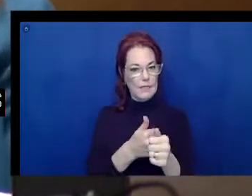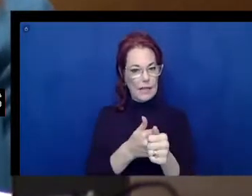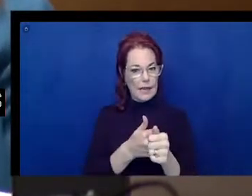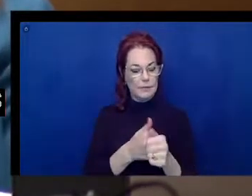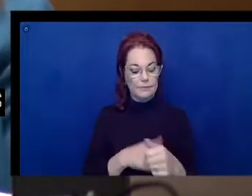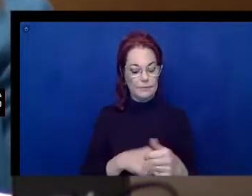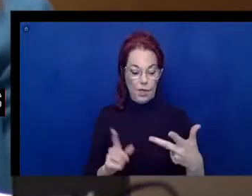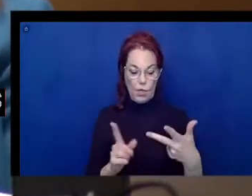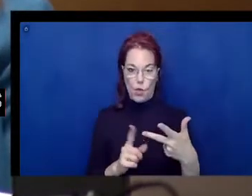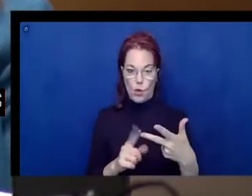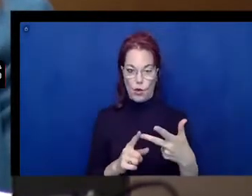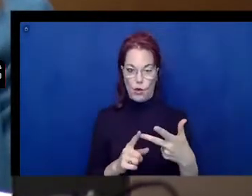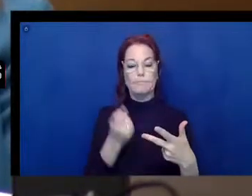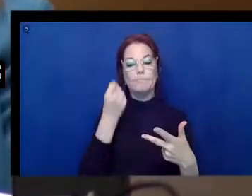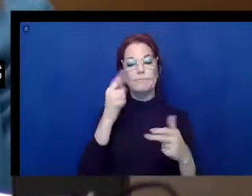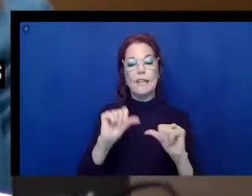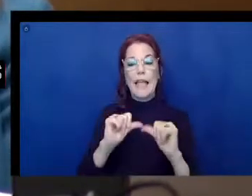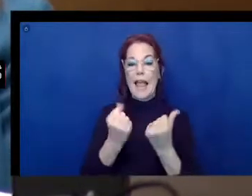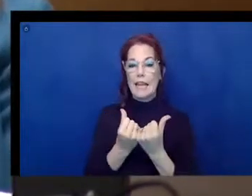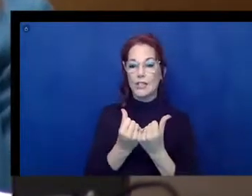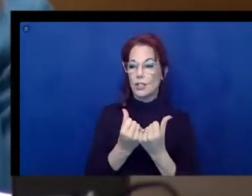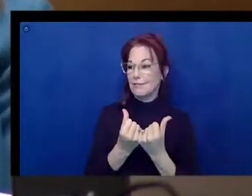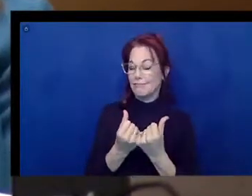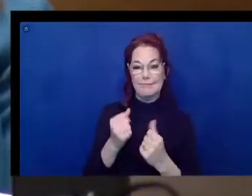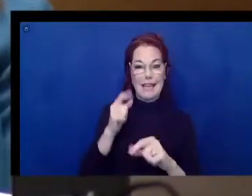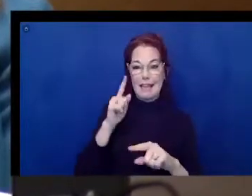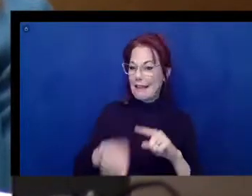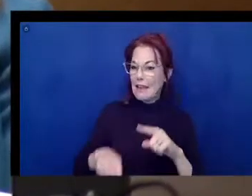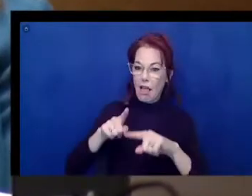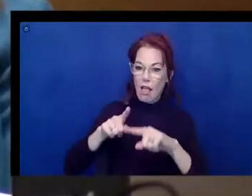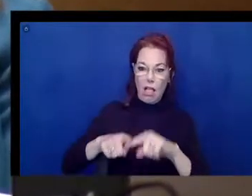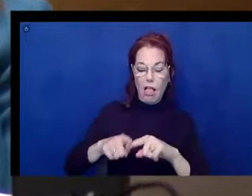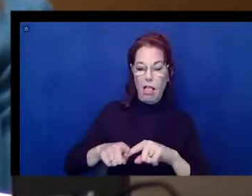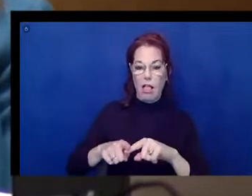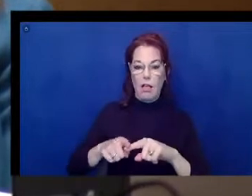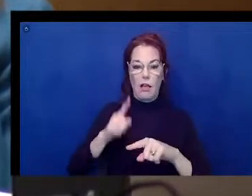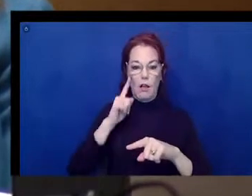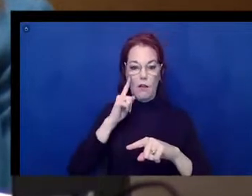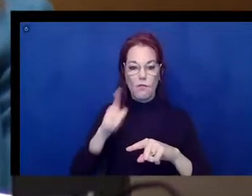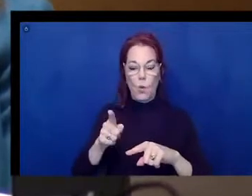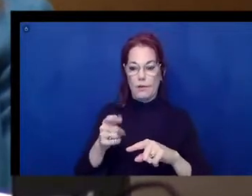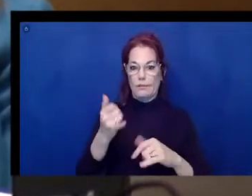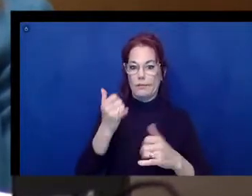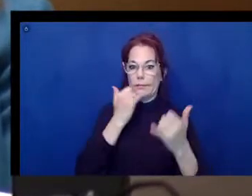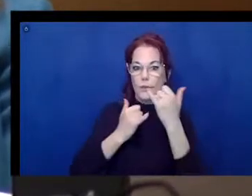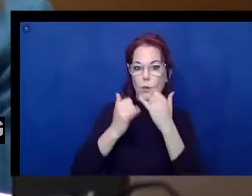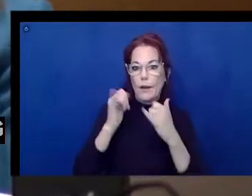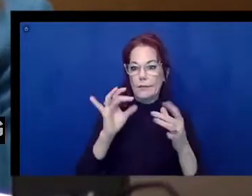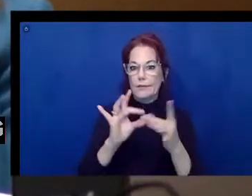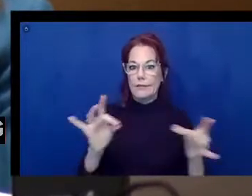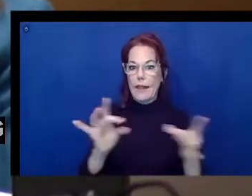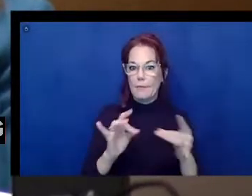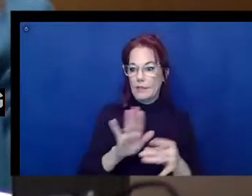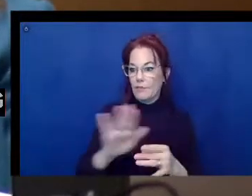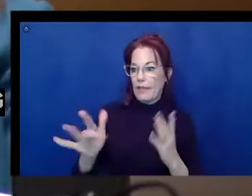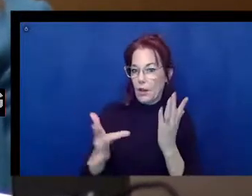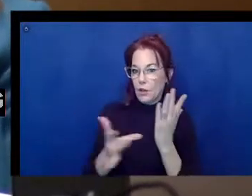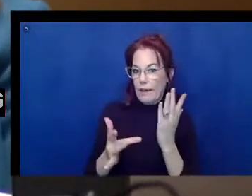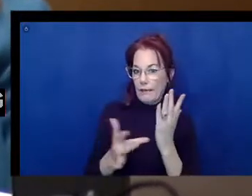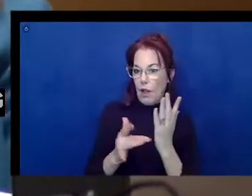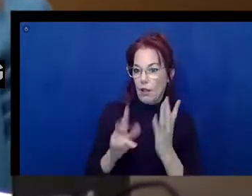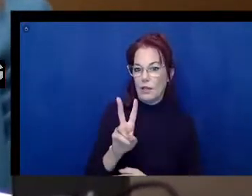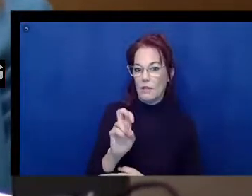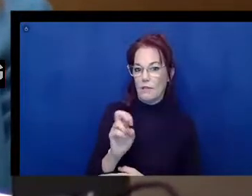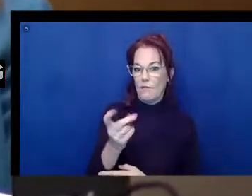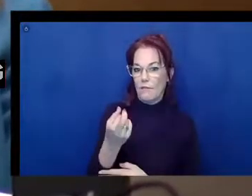Agencies clearly cannot rely on the aspirational, misleading, or incorrect statements of their technology vendors. They